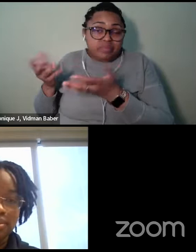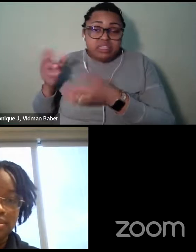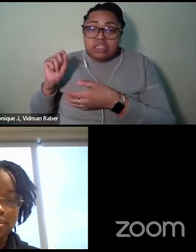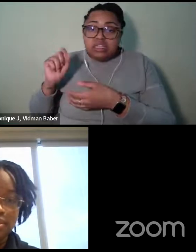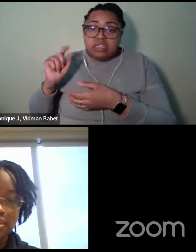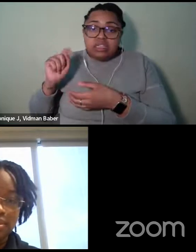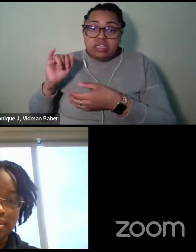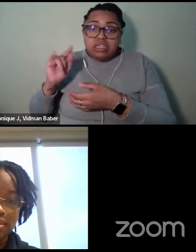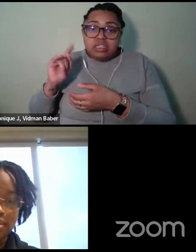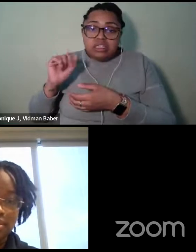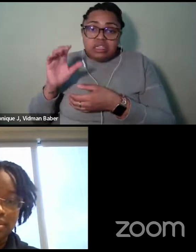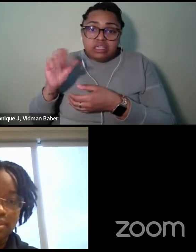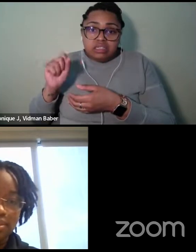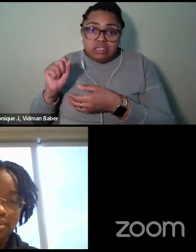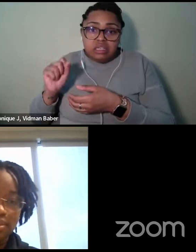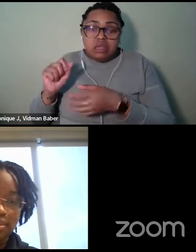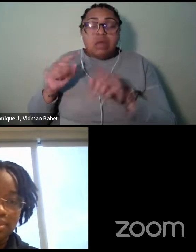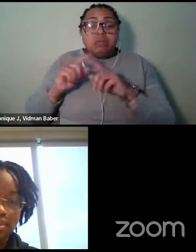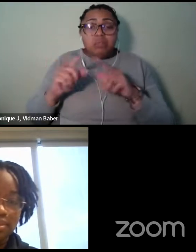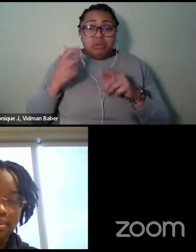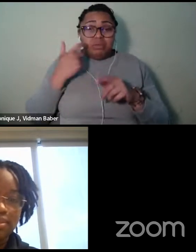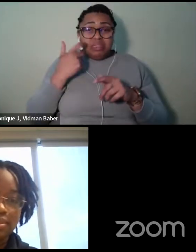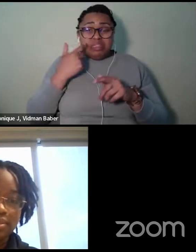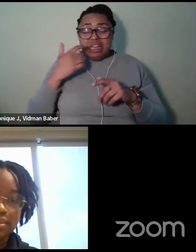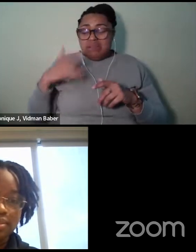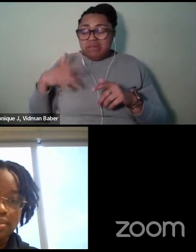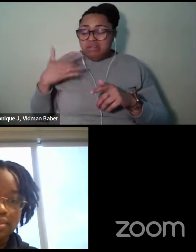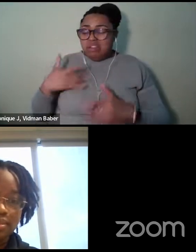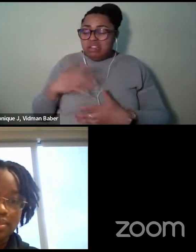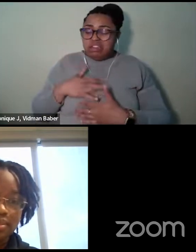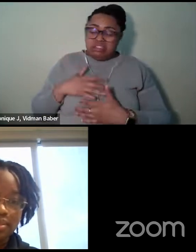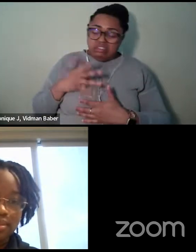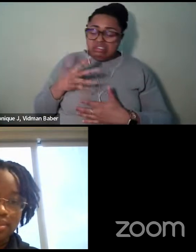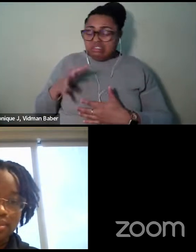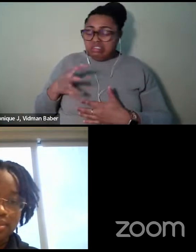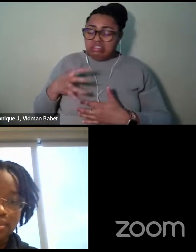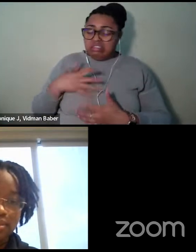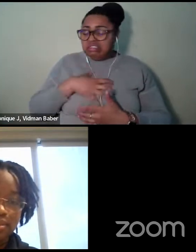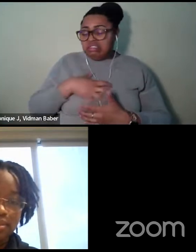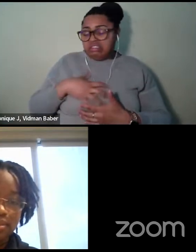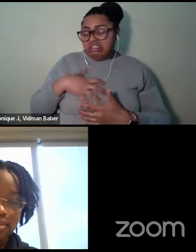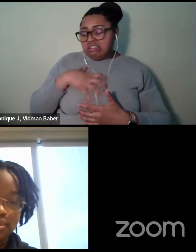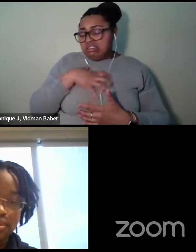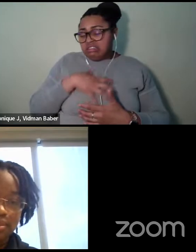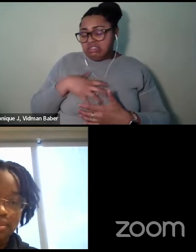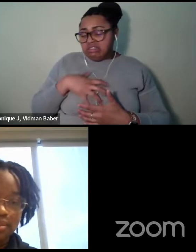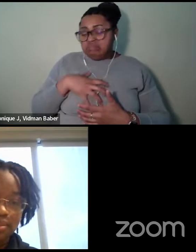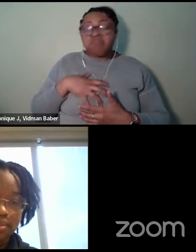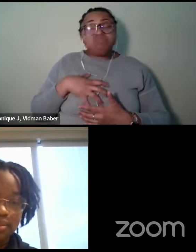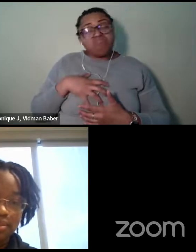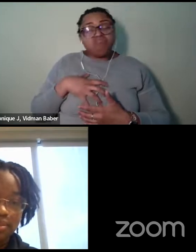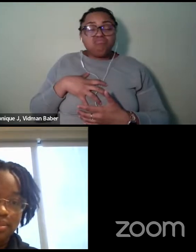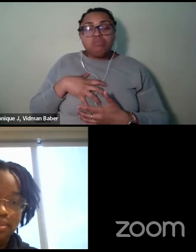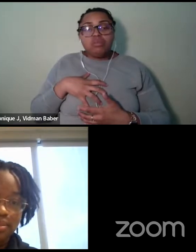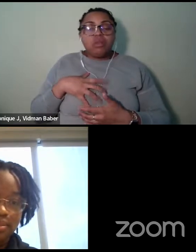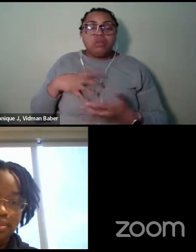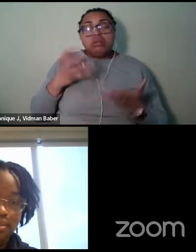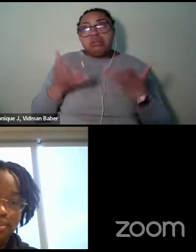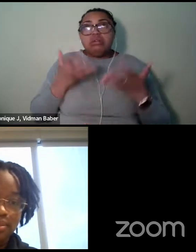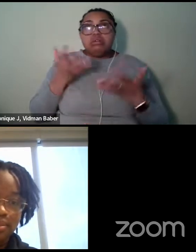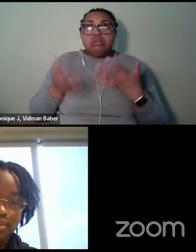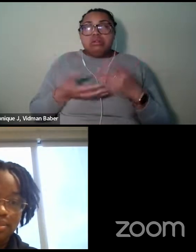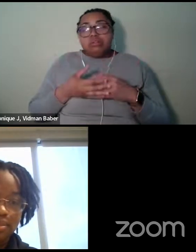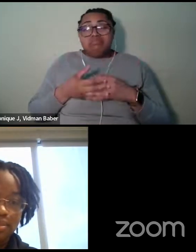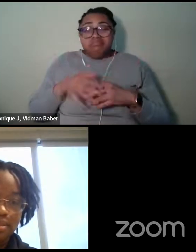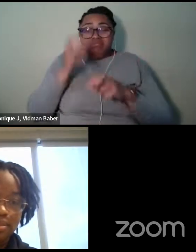But it's been sitting with me lately. So that, that is, it's, it's, it's, it's, you know, it's, it's,